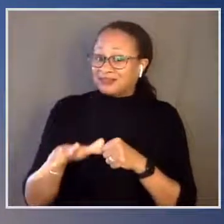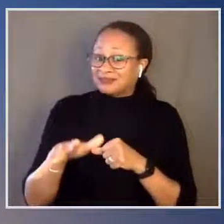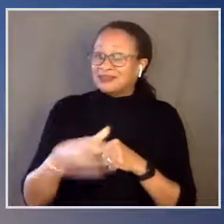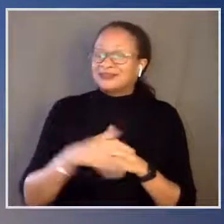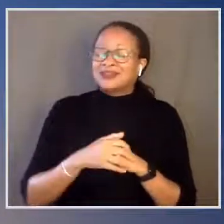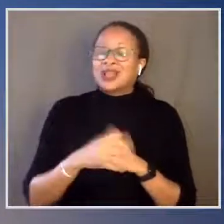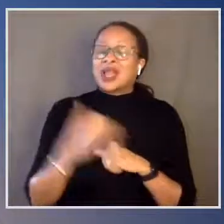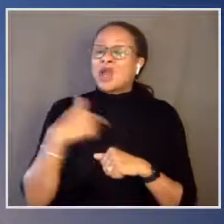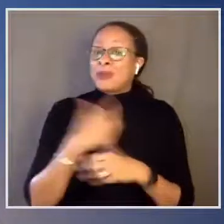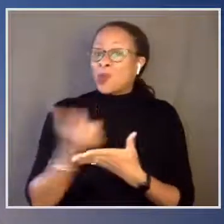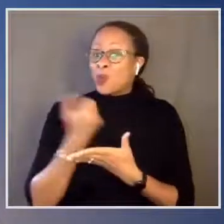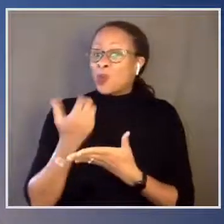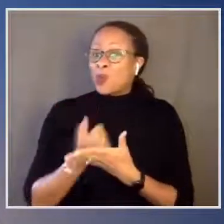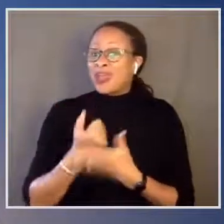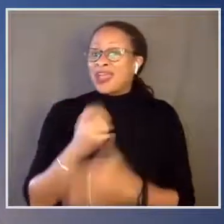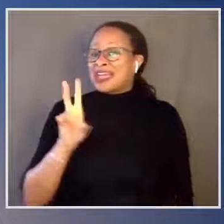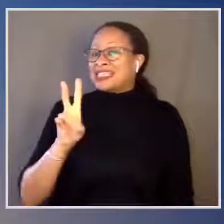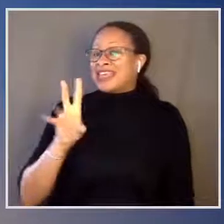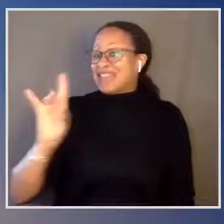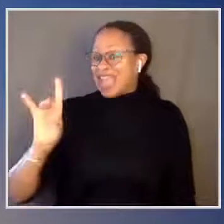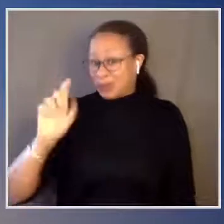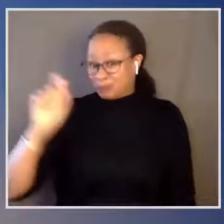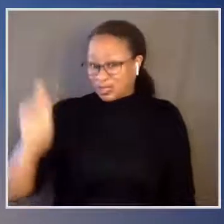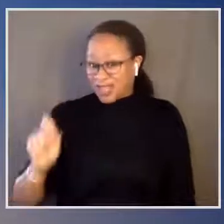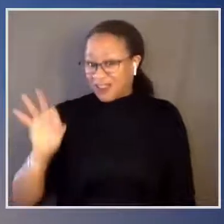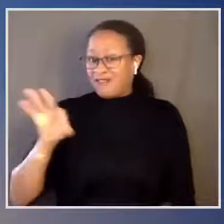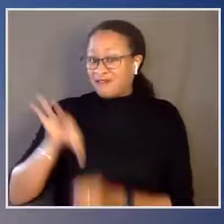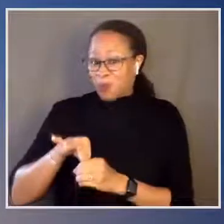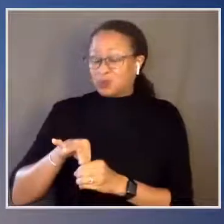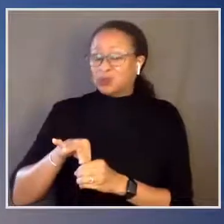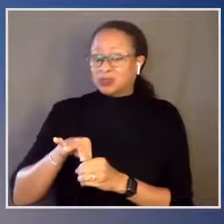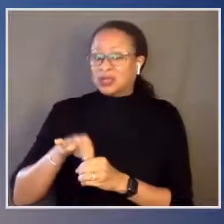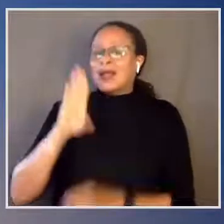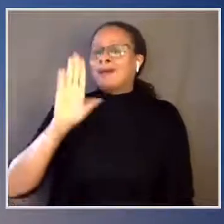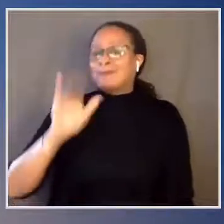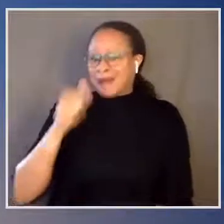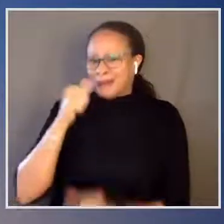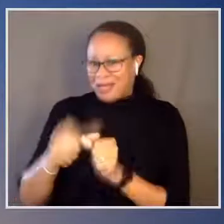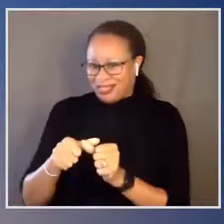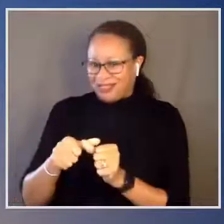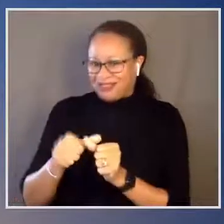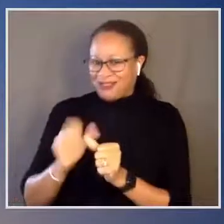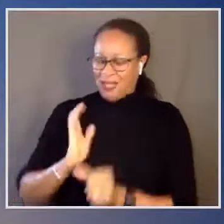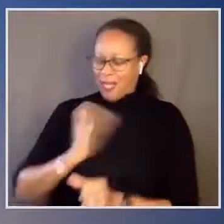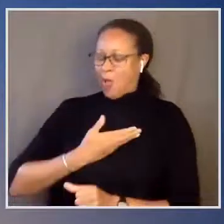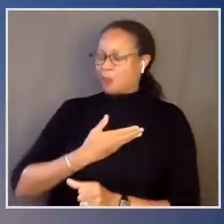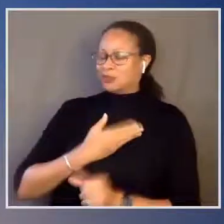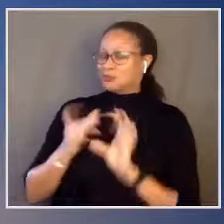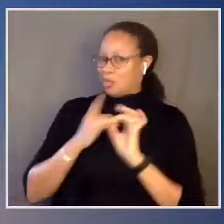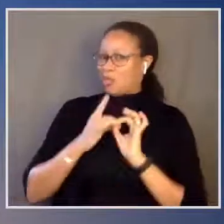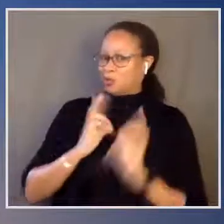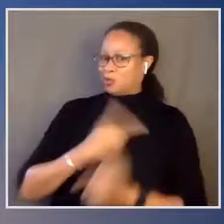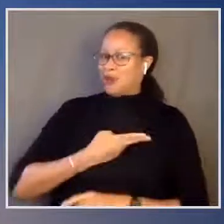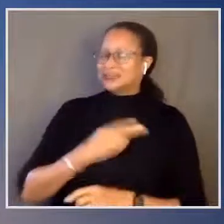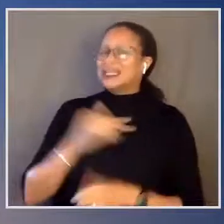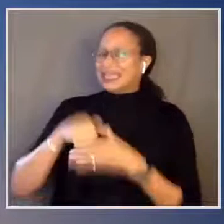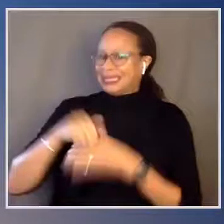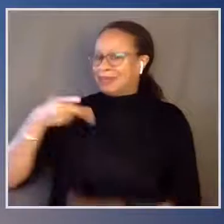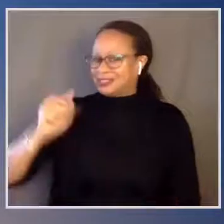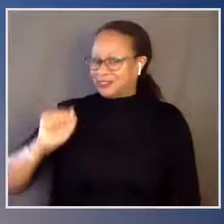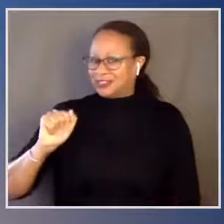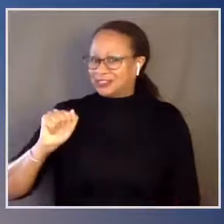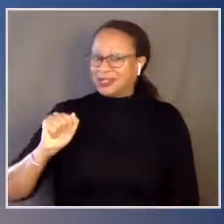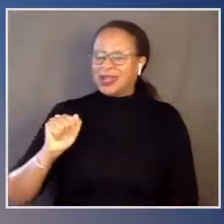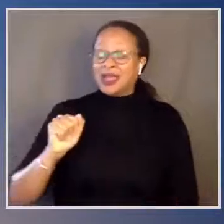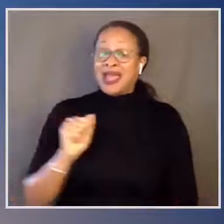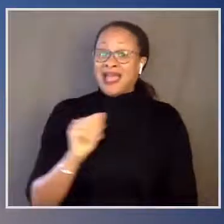78 percent of the votes by mail in Pennsylvania. We've flipped Arizona